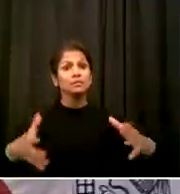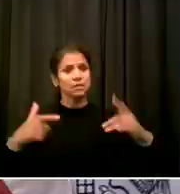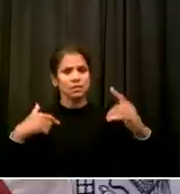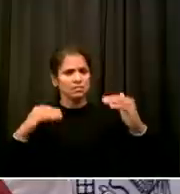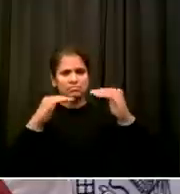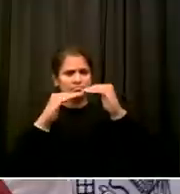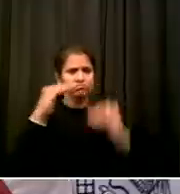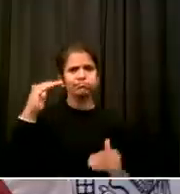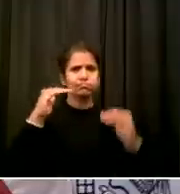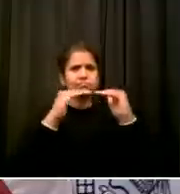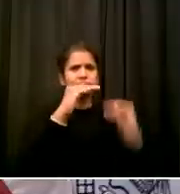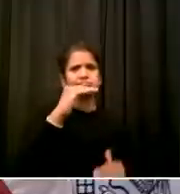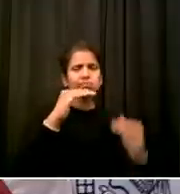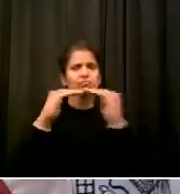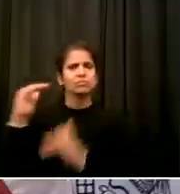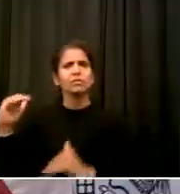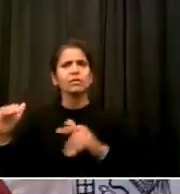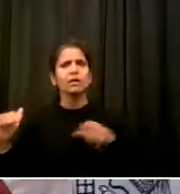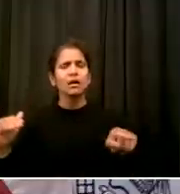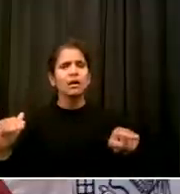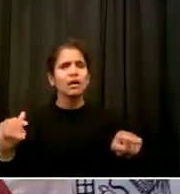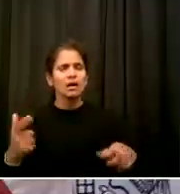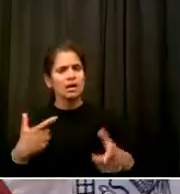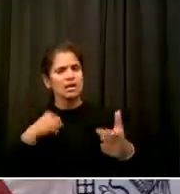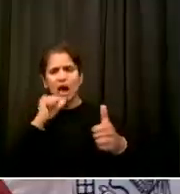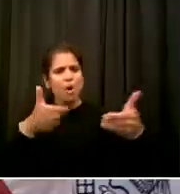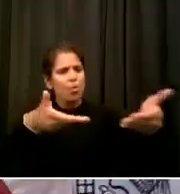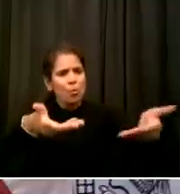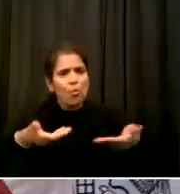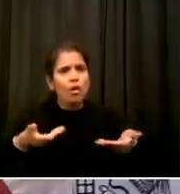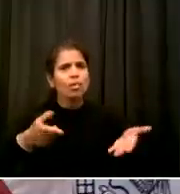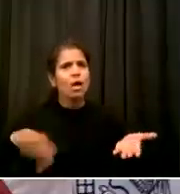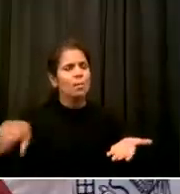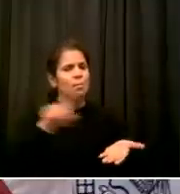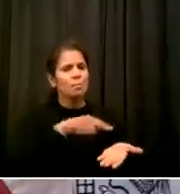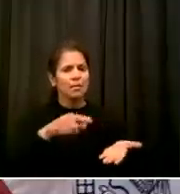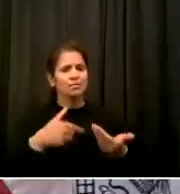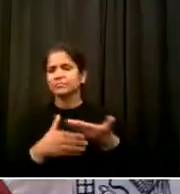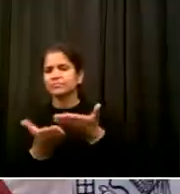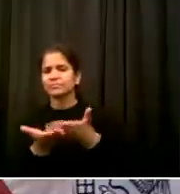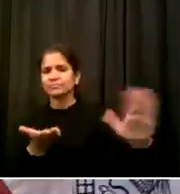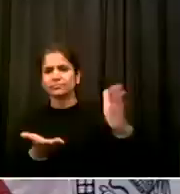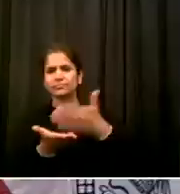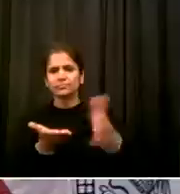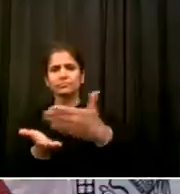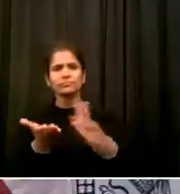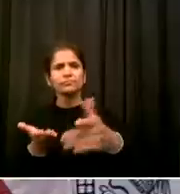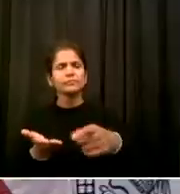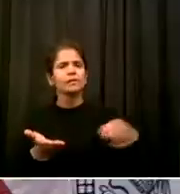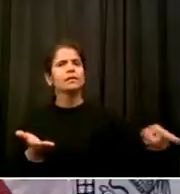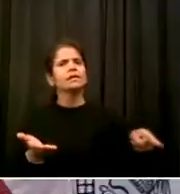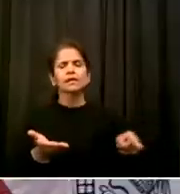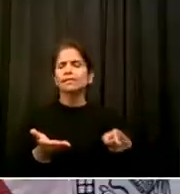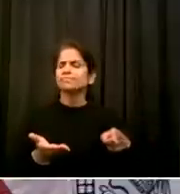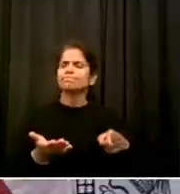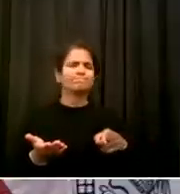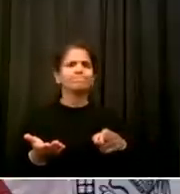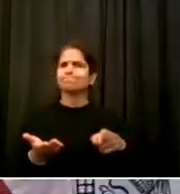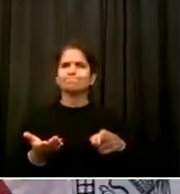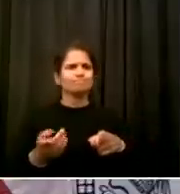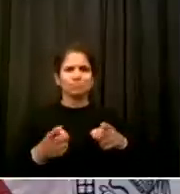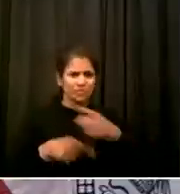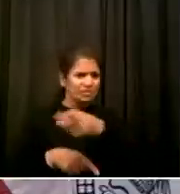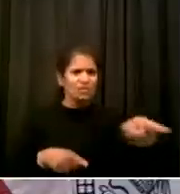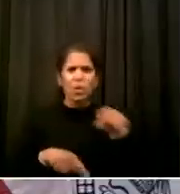even though they built this country as much or more than so many others and this